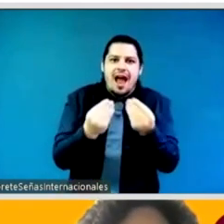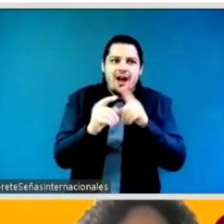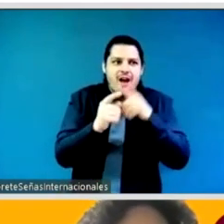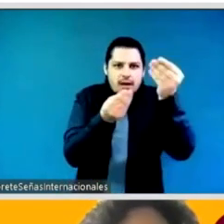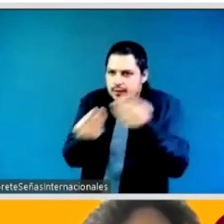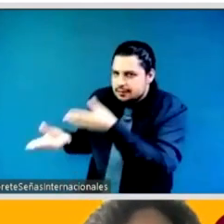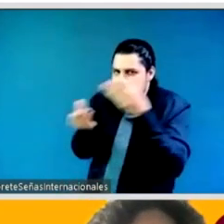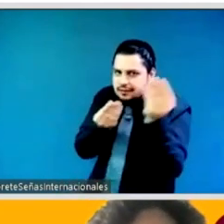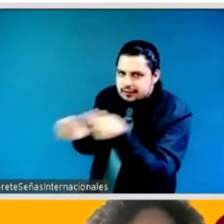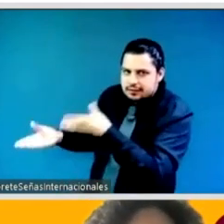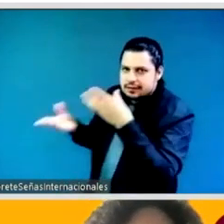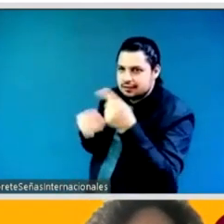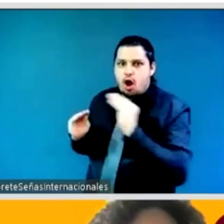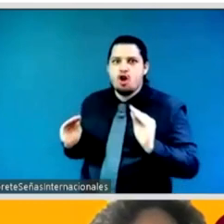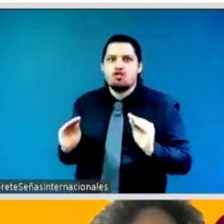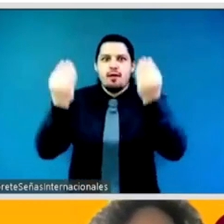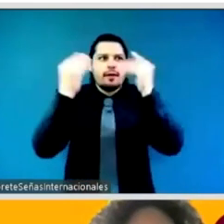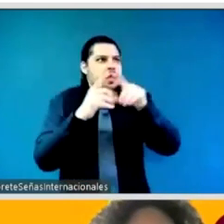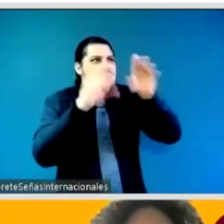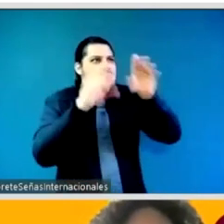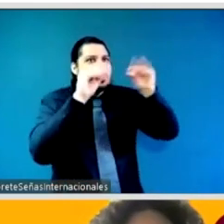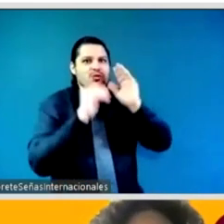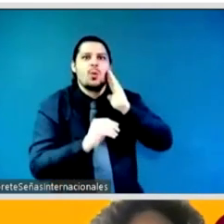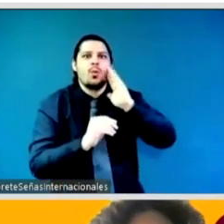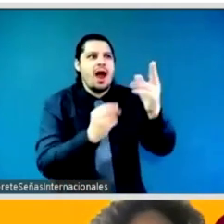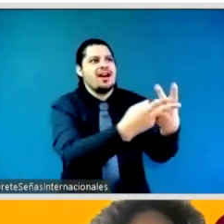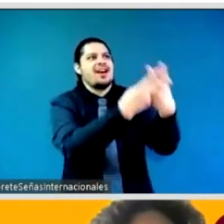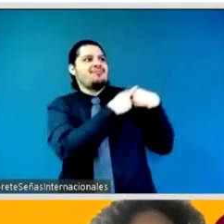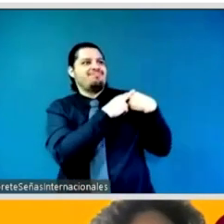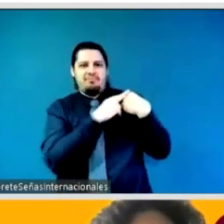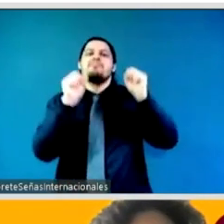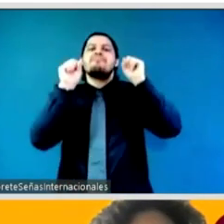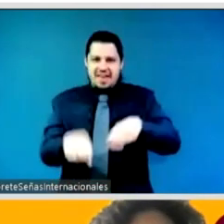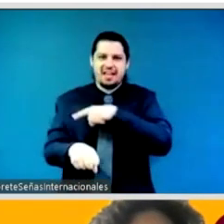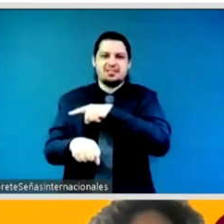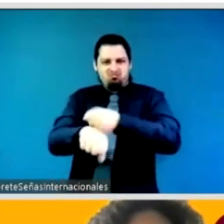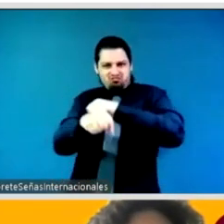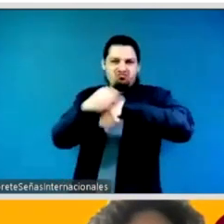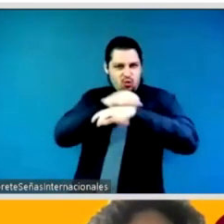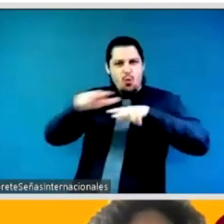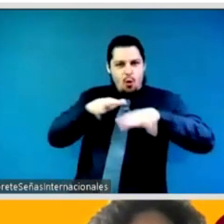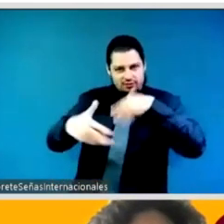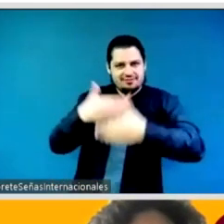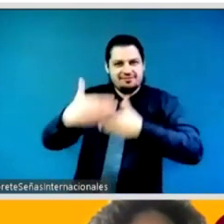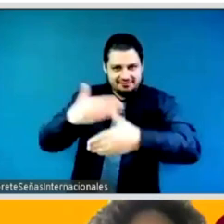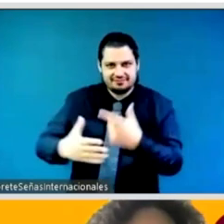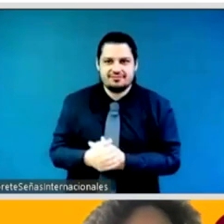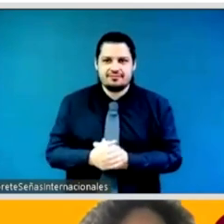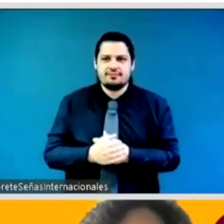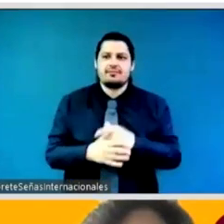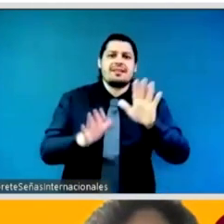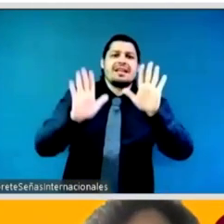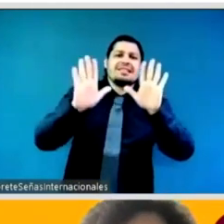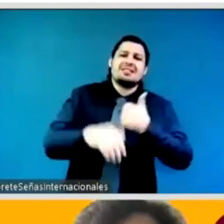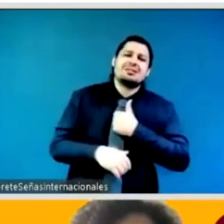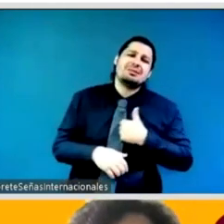can we go to you kitty for your last remarks well hakima i could speak for another hour but i won't uh but let me